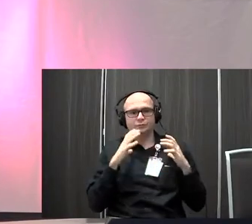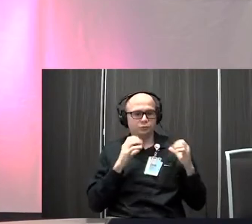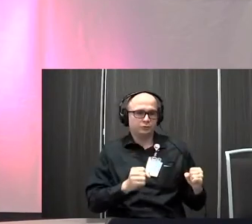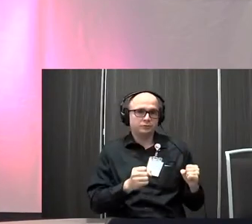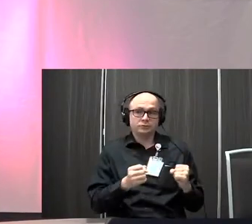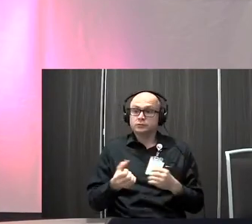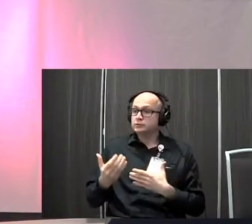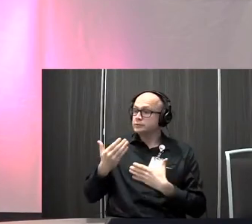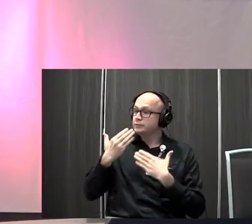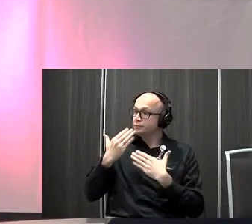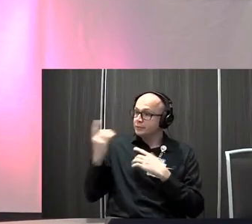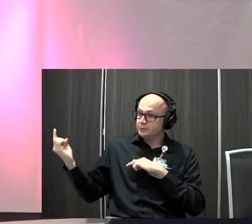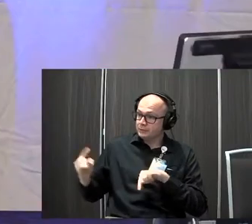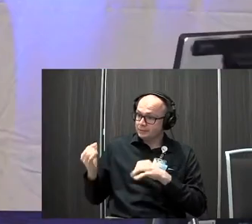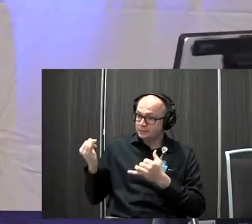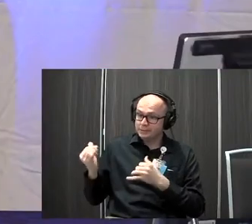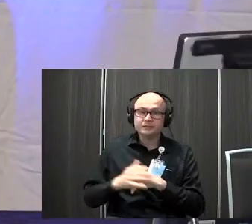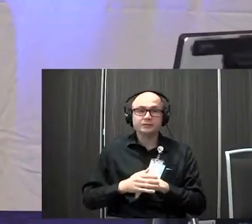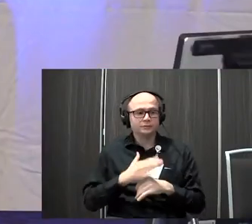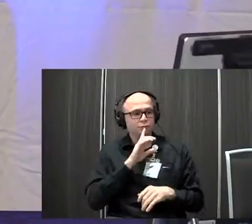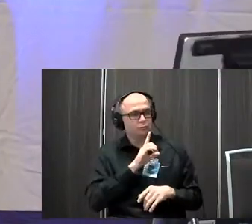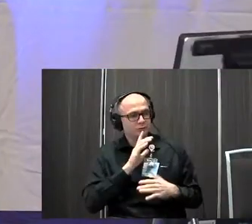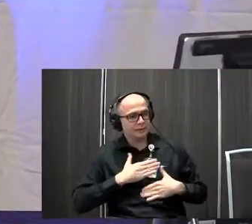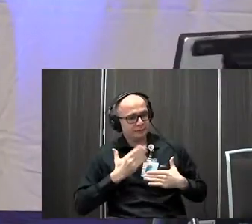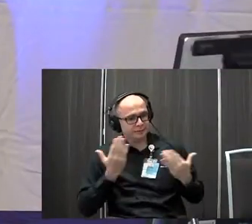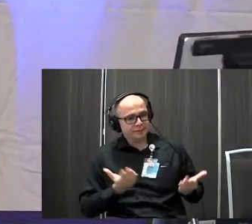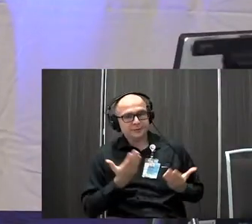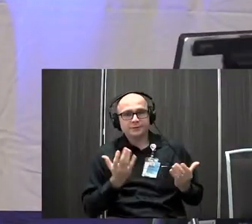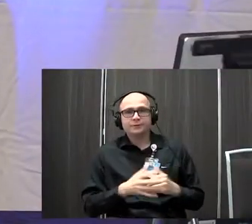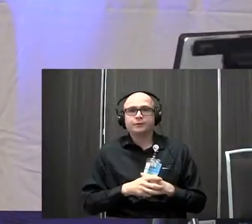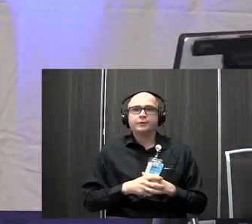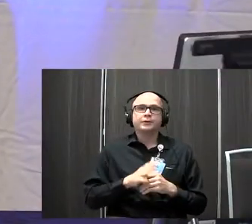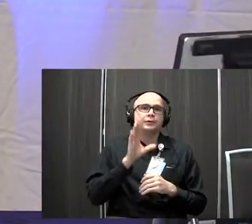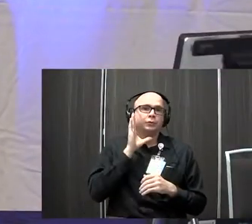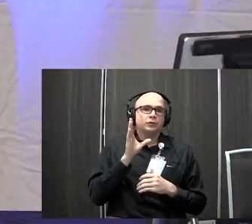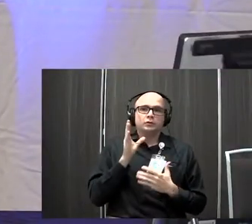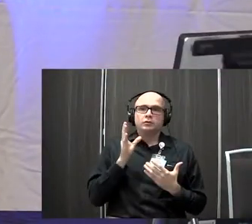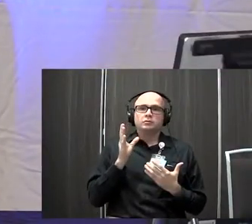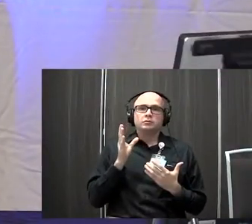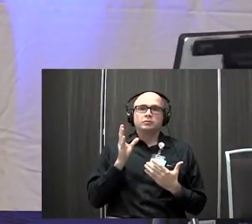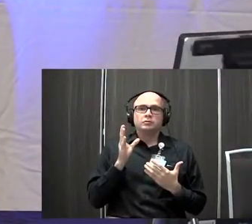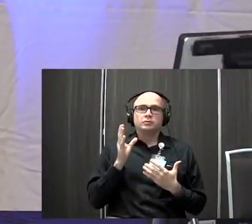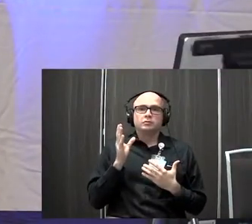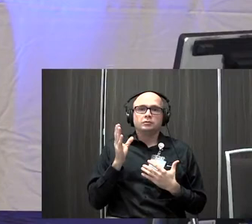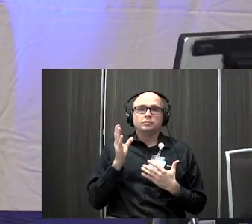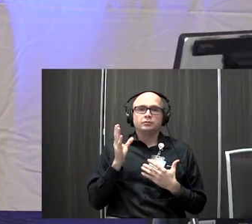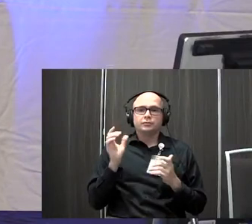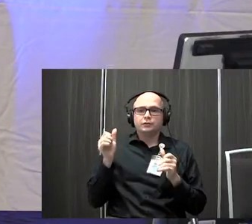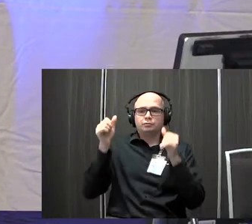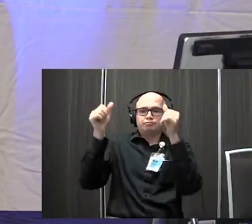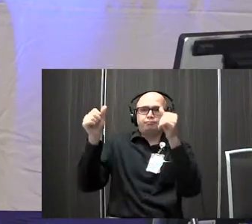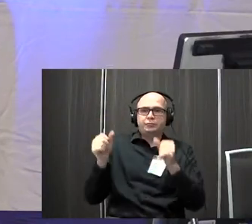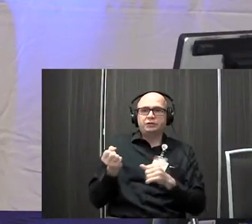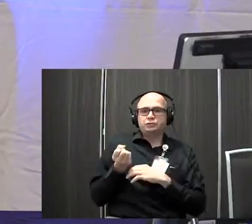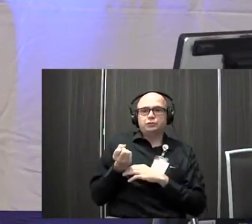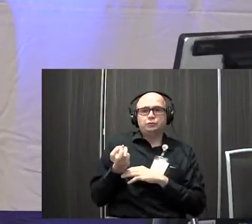Gretchen, thanks for coming today. Absolutely. Happy to be here. So we're just going to let this poll stand up here for just a few